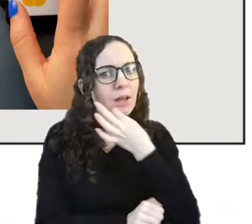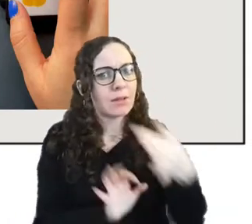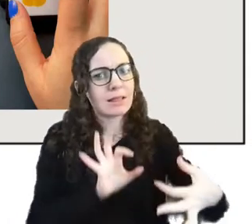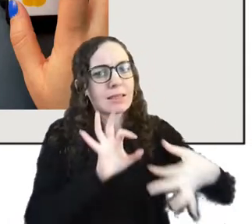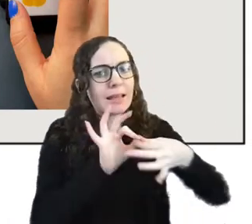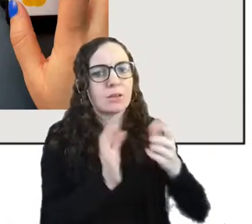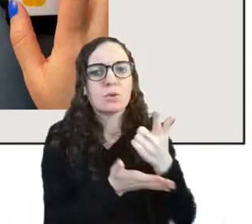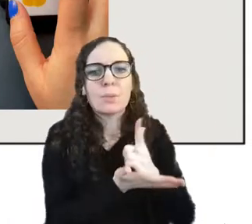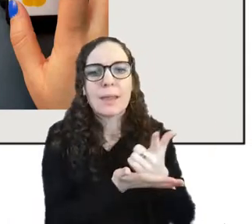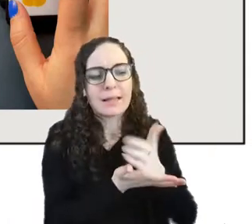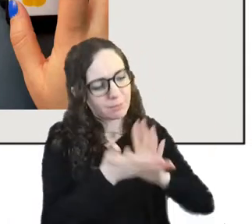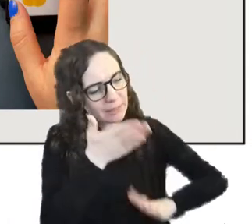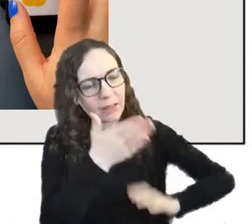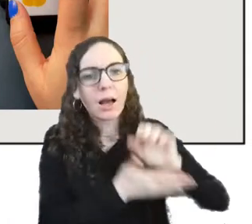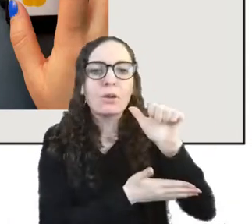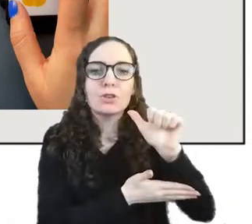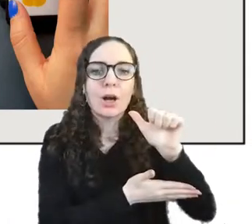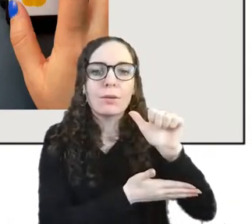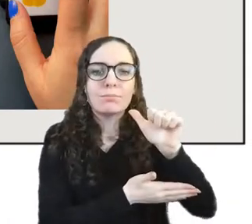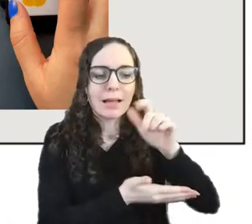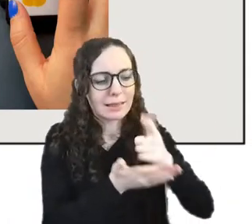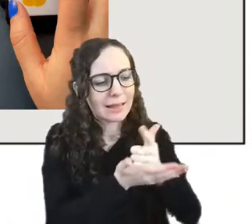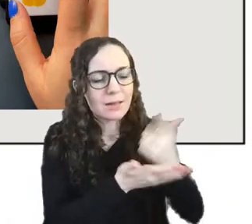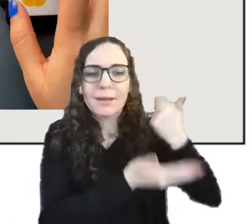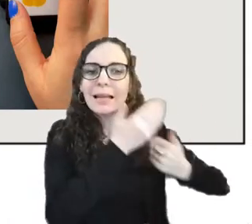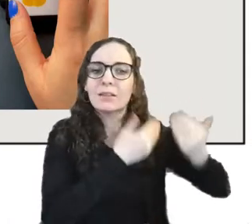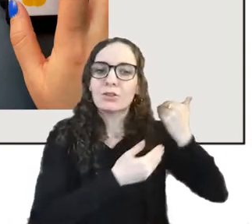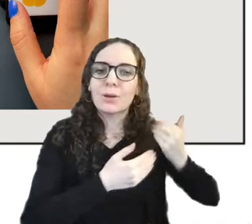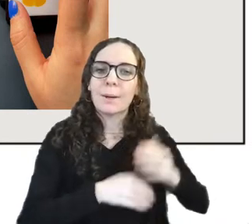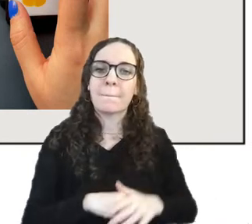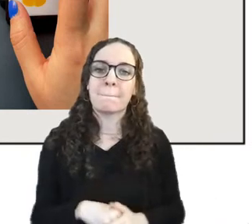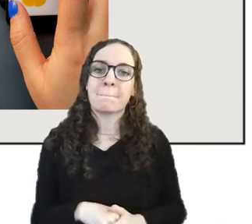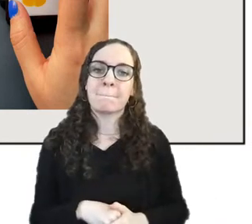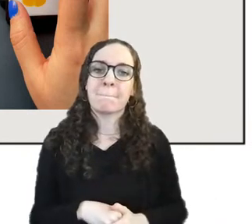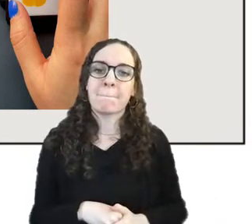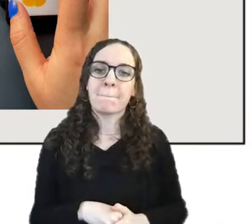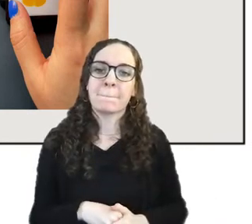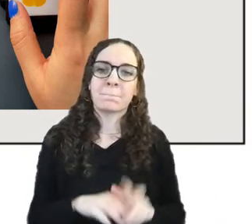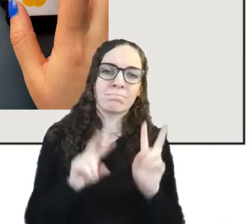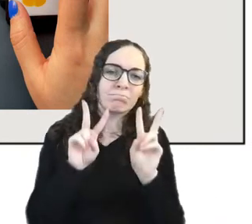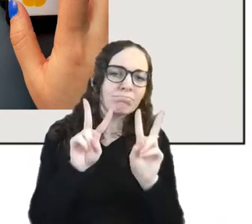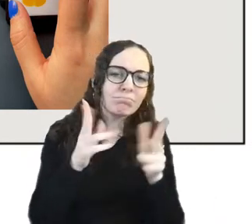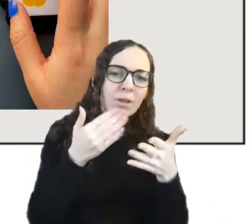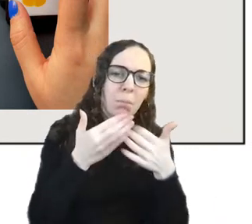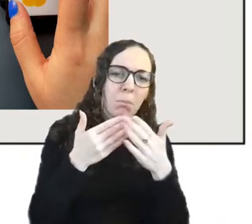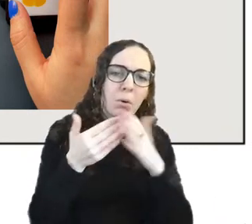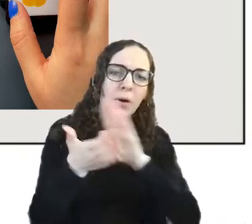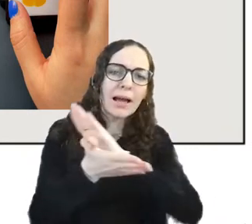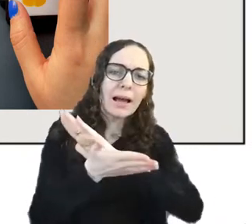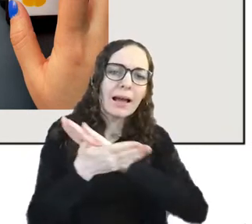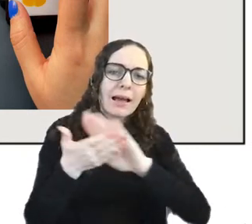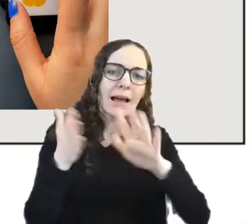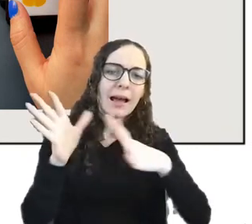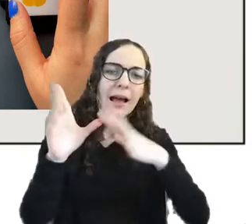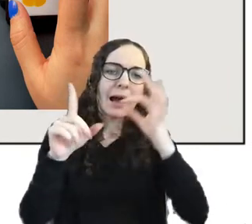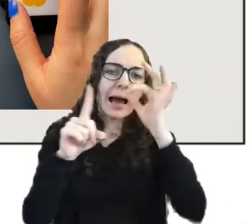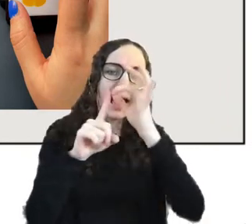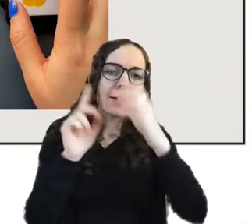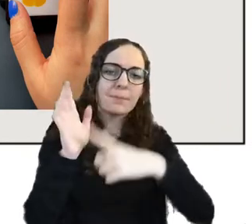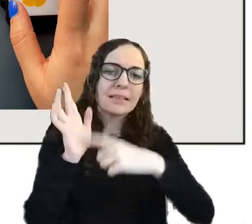and in terms of incorporating the more haptic elements of the piece i wanted to have